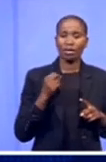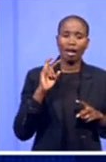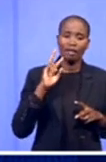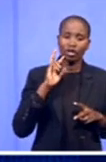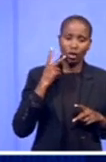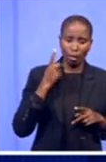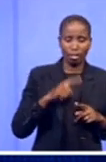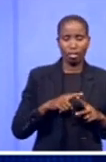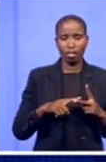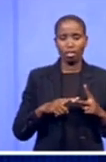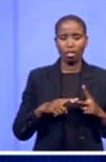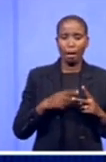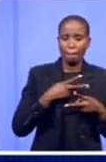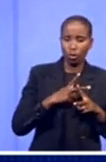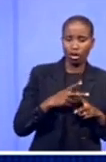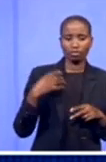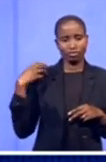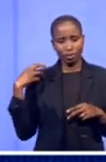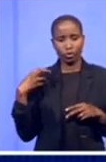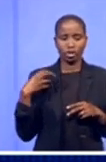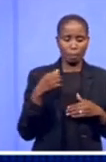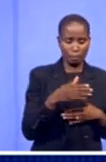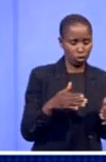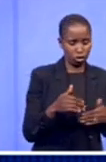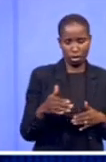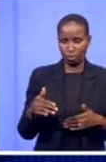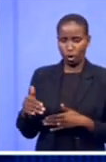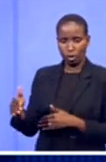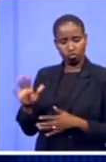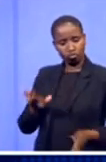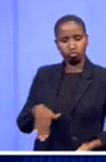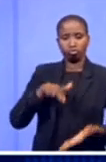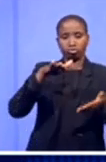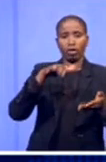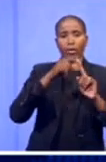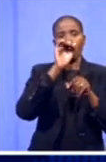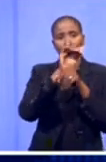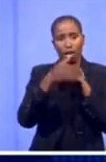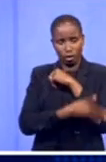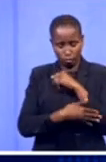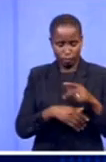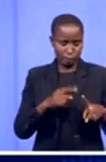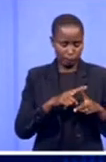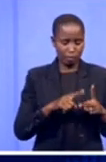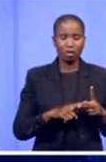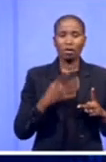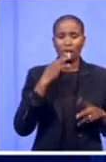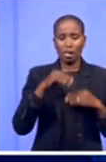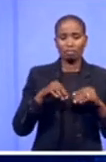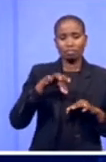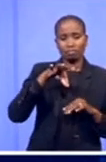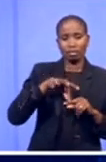retailers in South Africa and also globally. He highlighted Mercedes-Benz, which expanded its initial